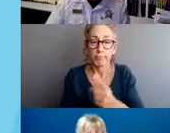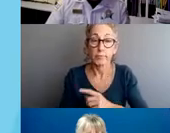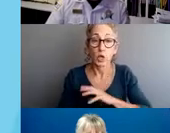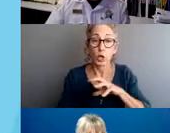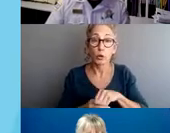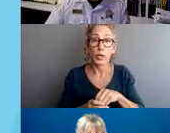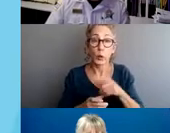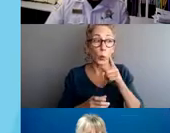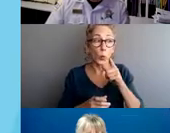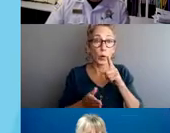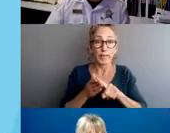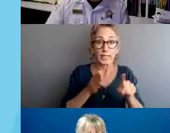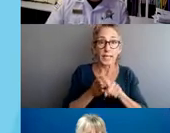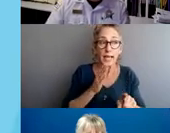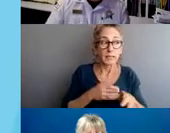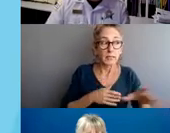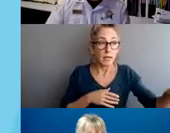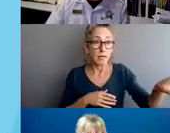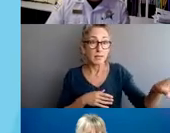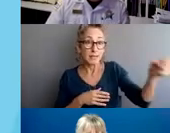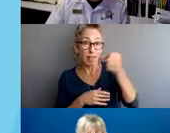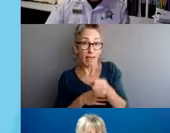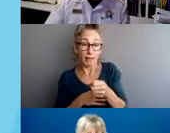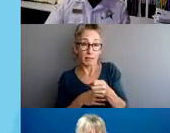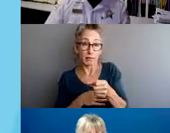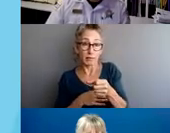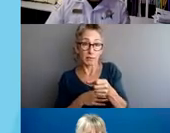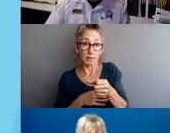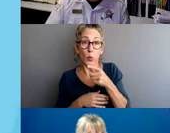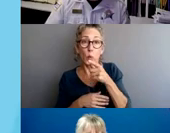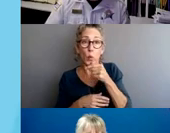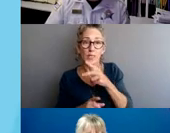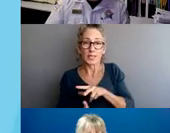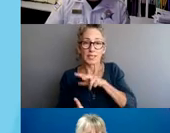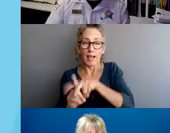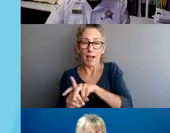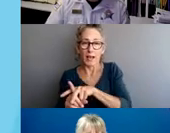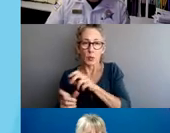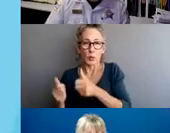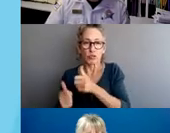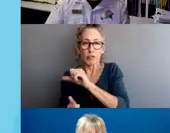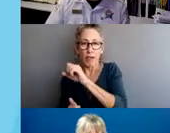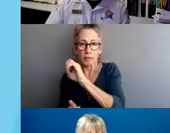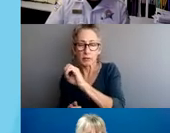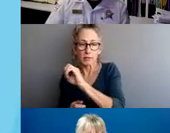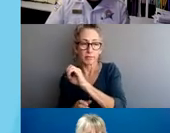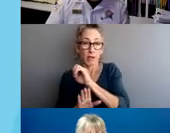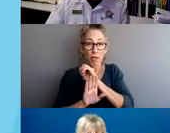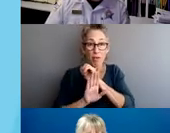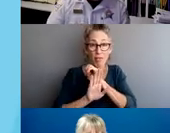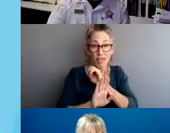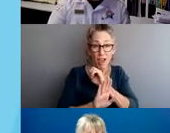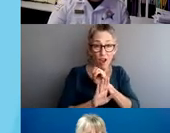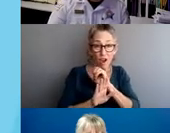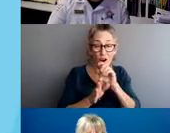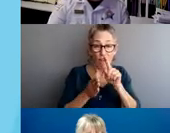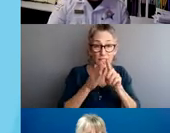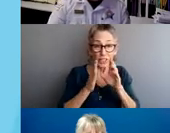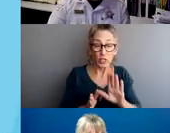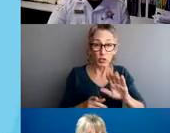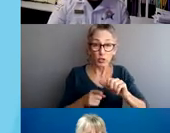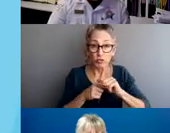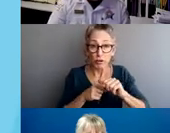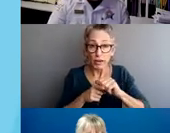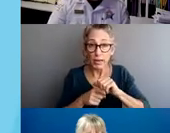investigators, including assignment of investigators, the training that they receive, and the investigative benchmarks and